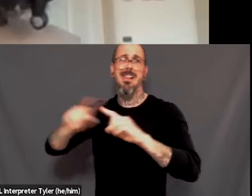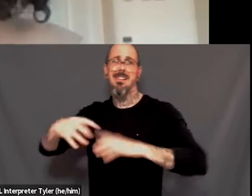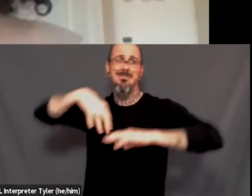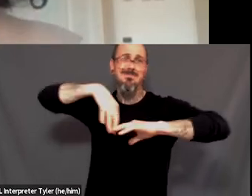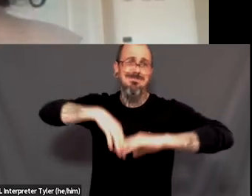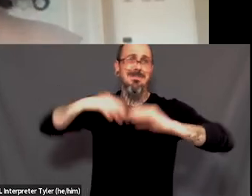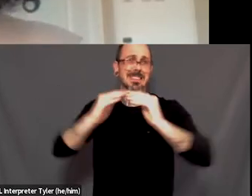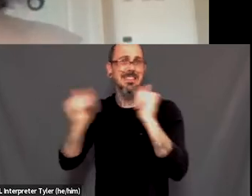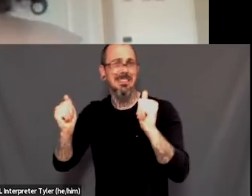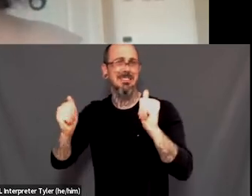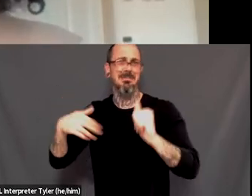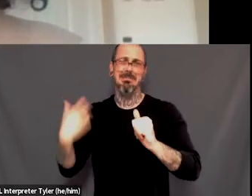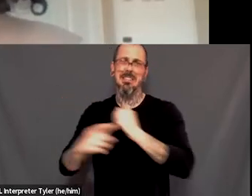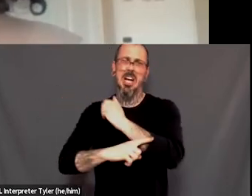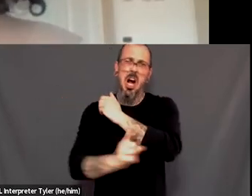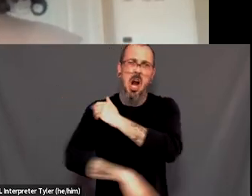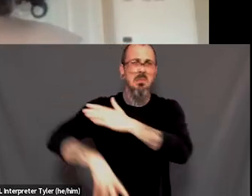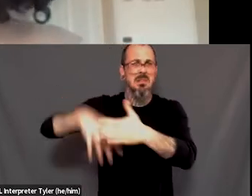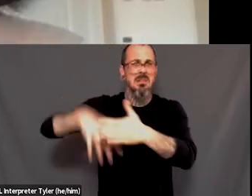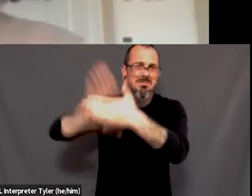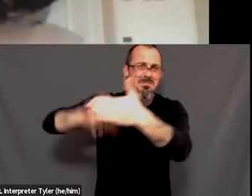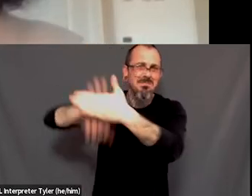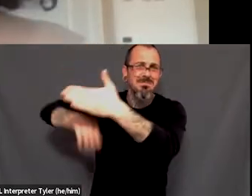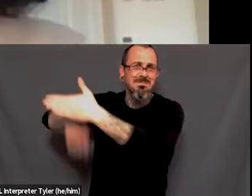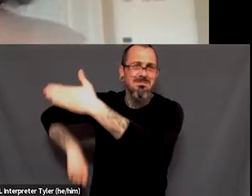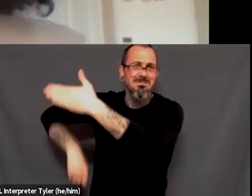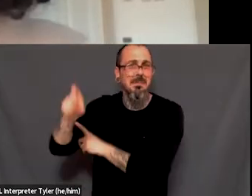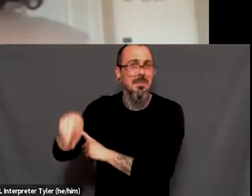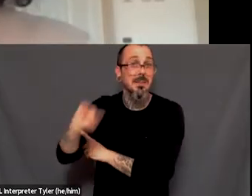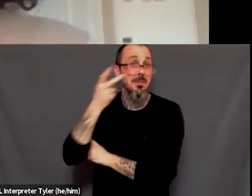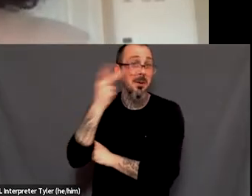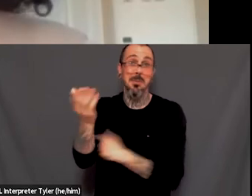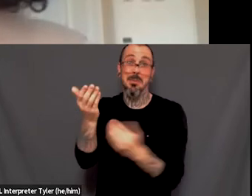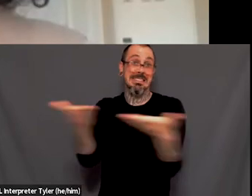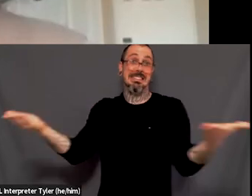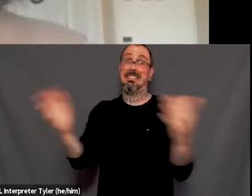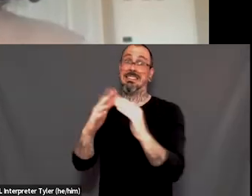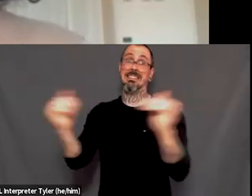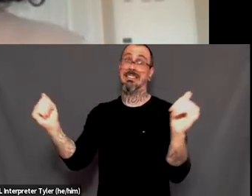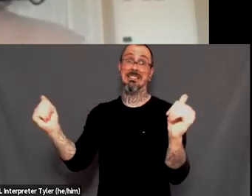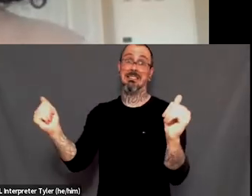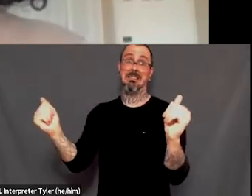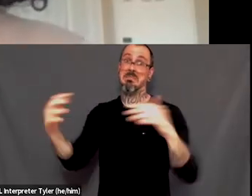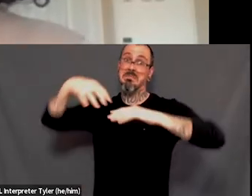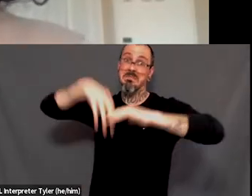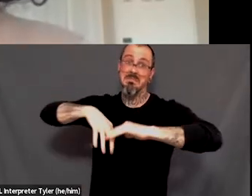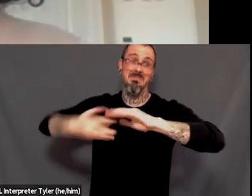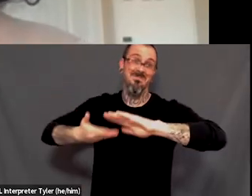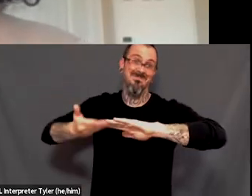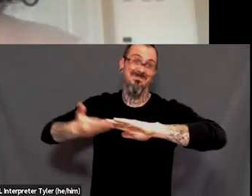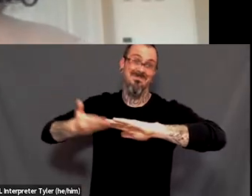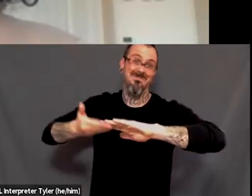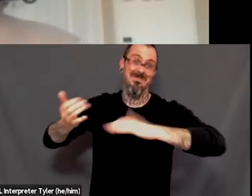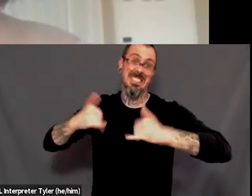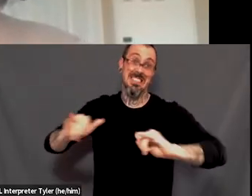garbage, um, is still living and like breathing well in, in the healthcare system. And, um,